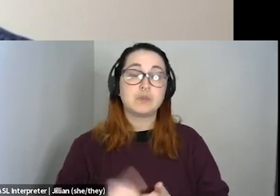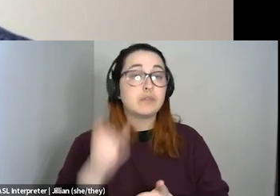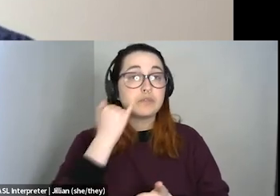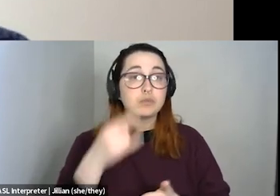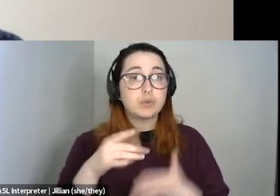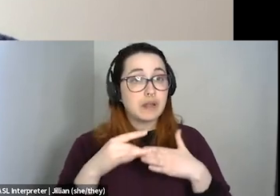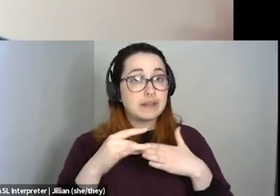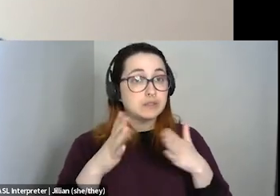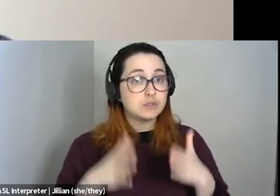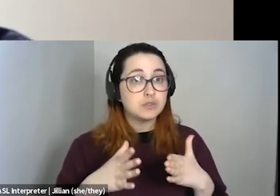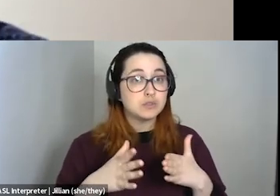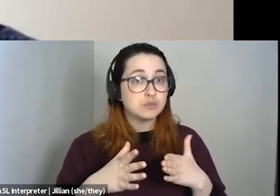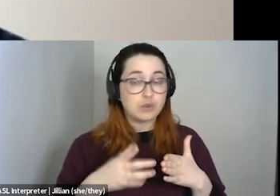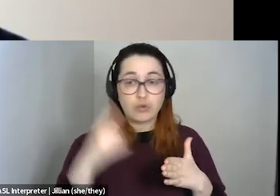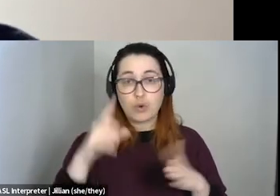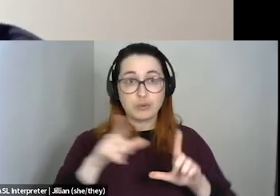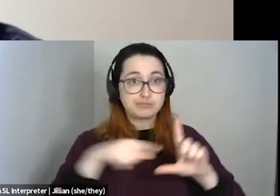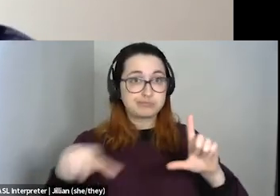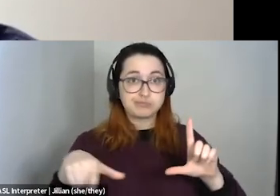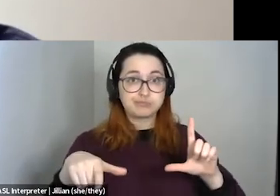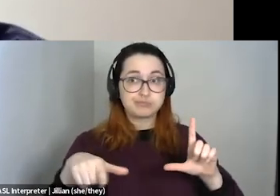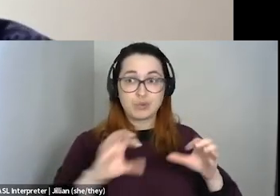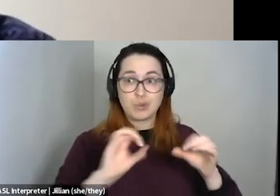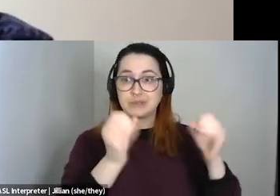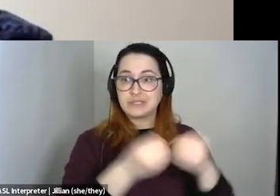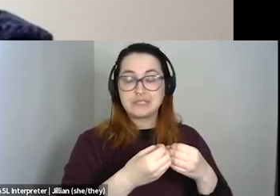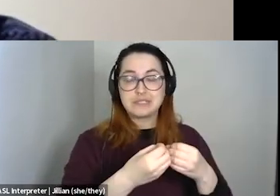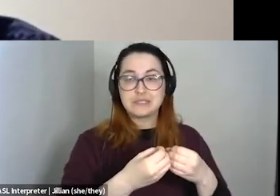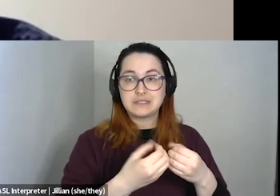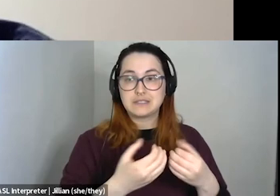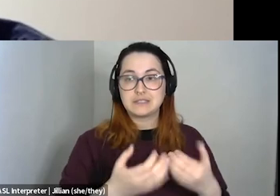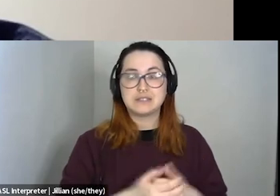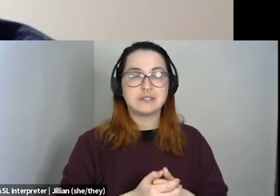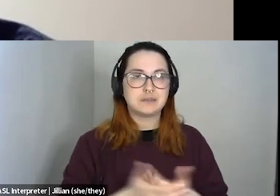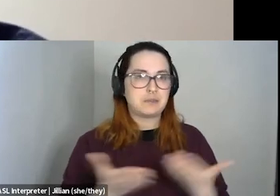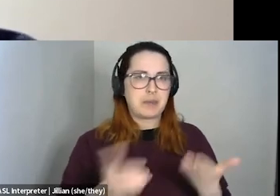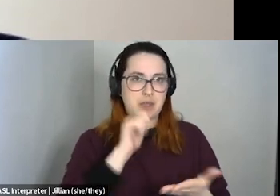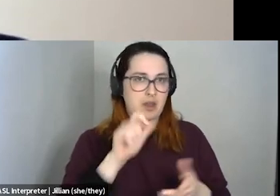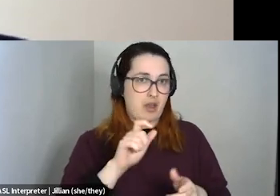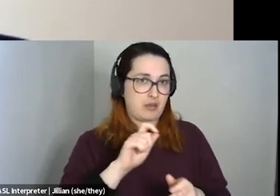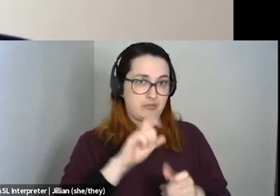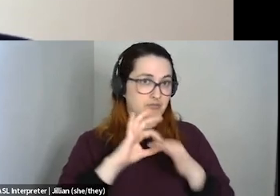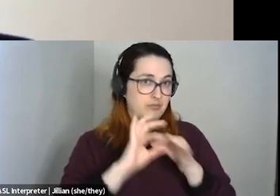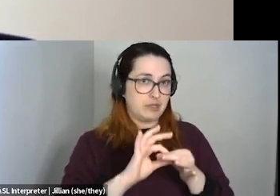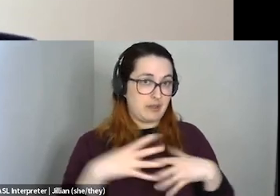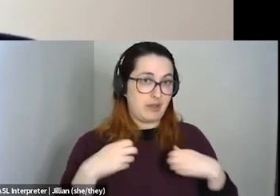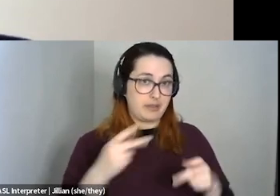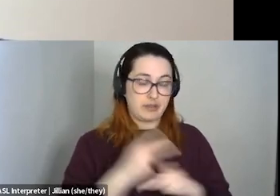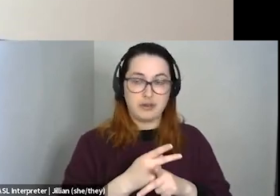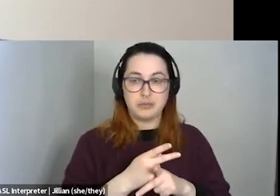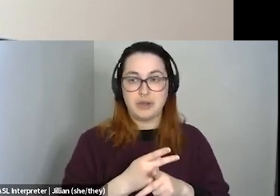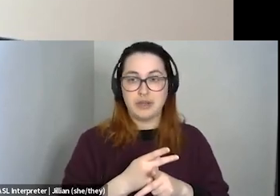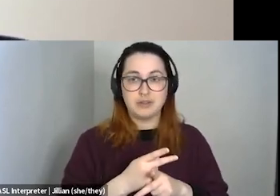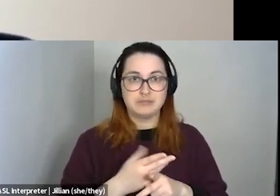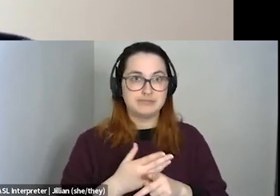in, you know, queer and trans organizing, it doesn't even have to be, you know, specifically in healthcare or whatever, but to, to, to reach